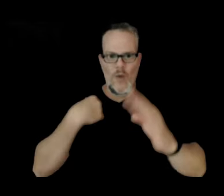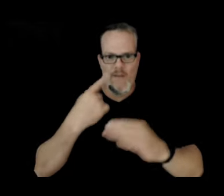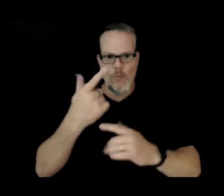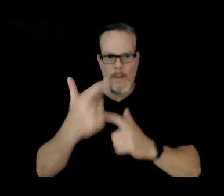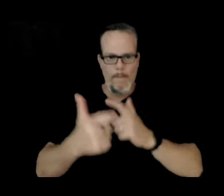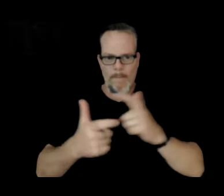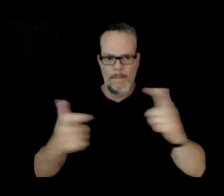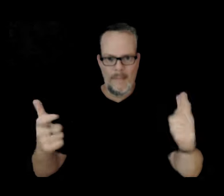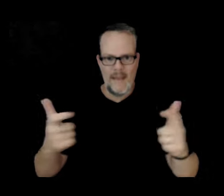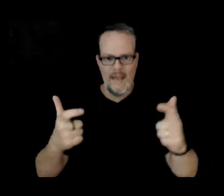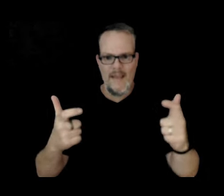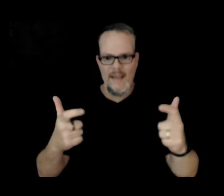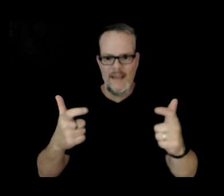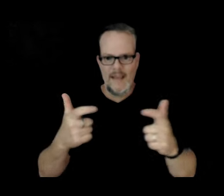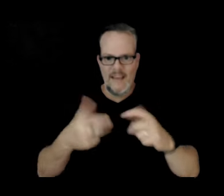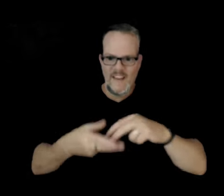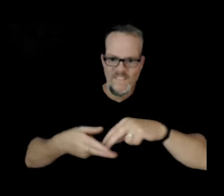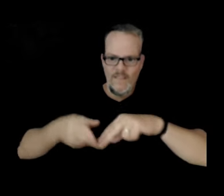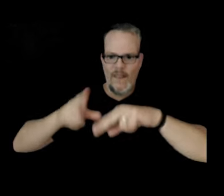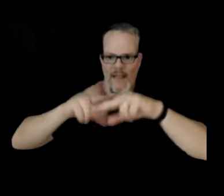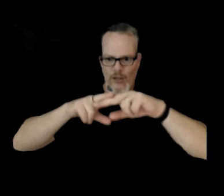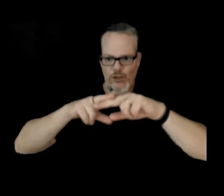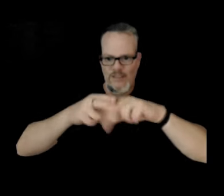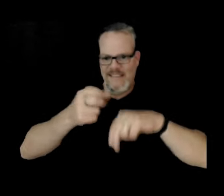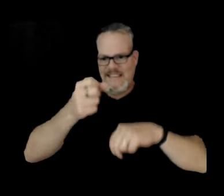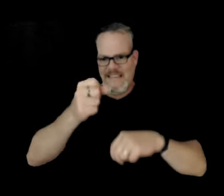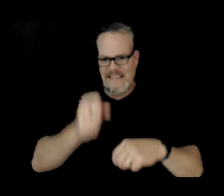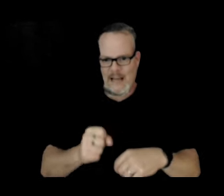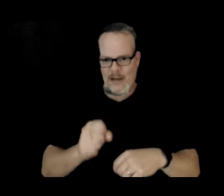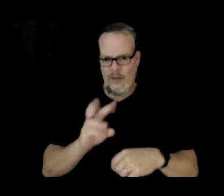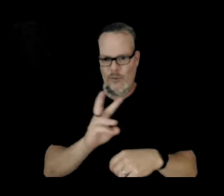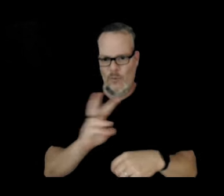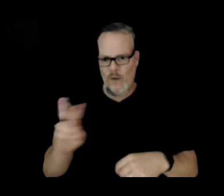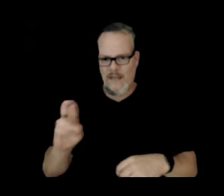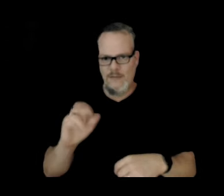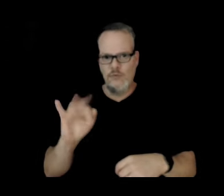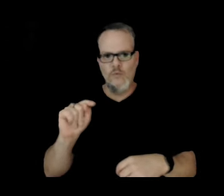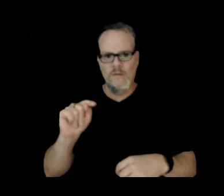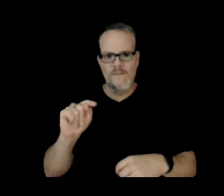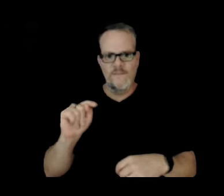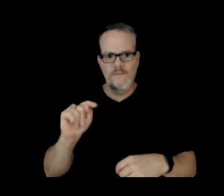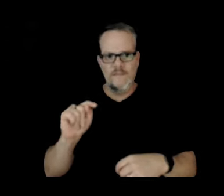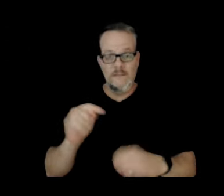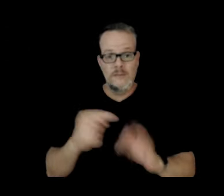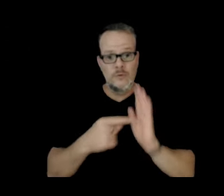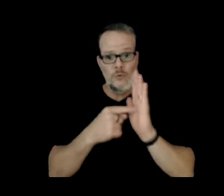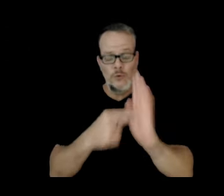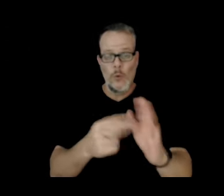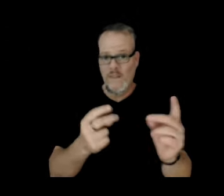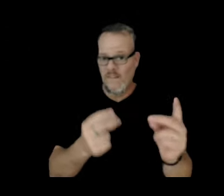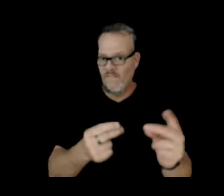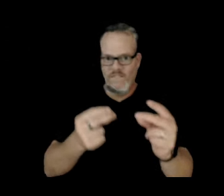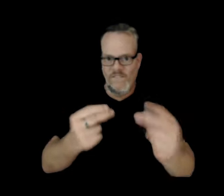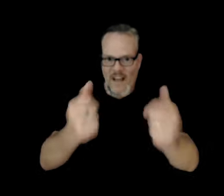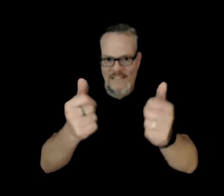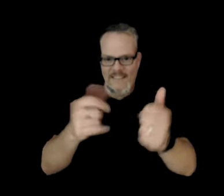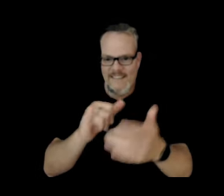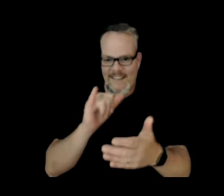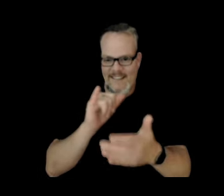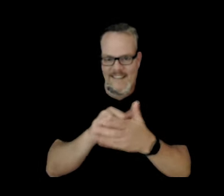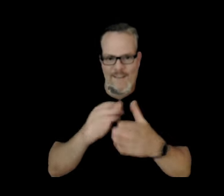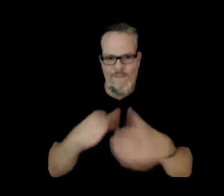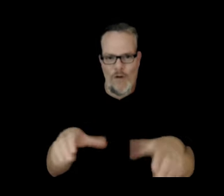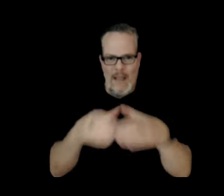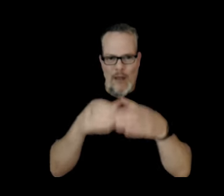South Caldera slash Southwest Rift connector area. So it's just showing how quickly the volcano has refilled and repressurized